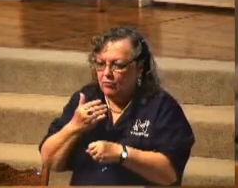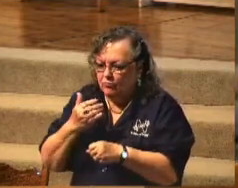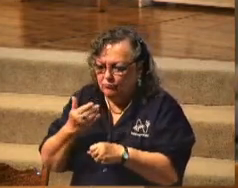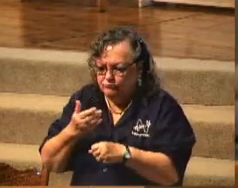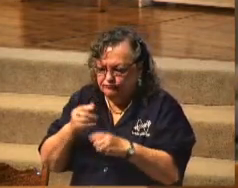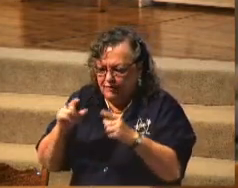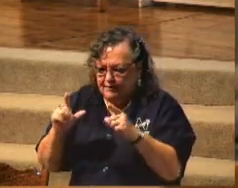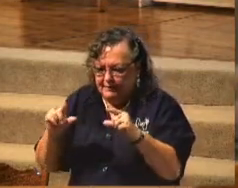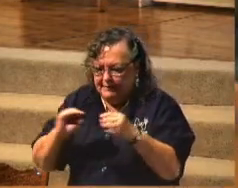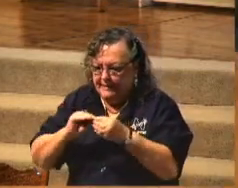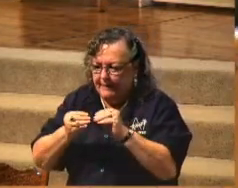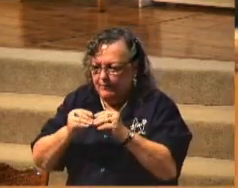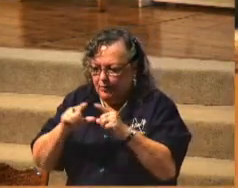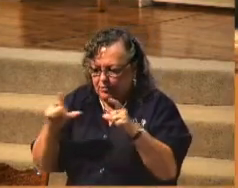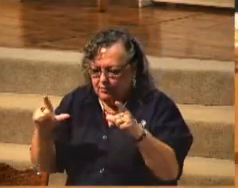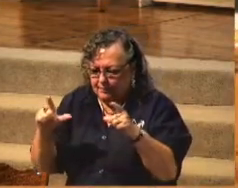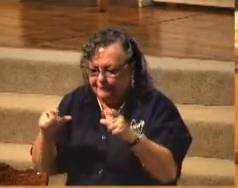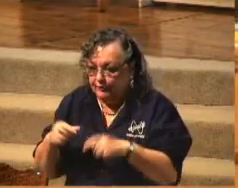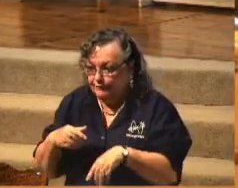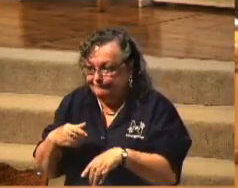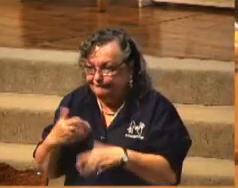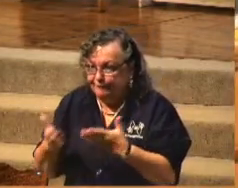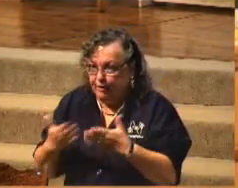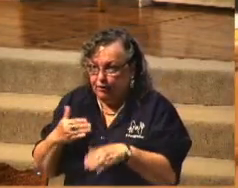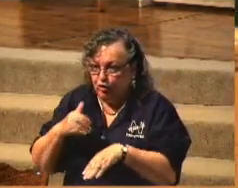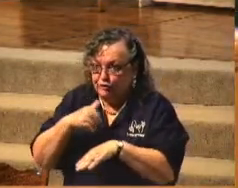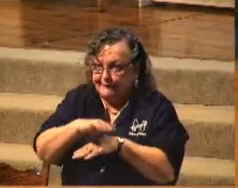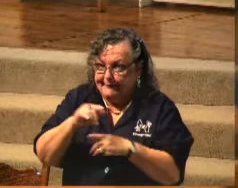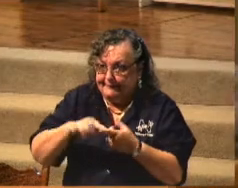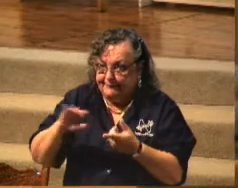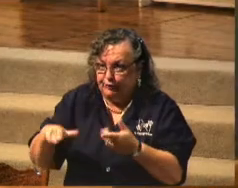even though they're sending them to dead people and all that kind of stuff.